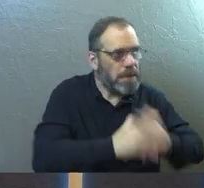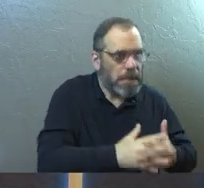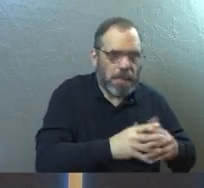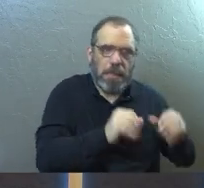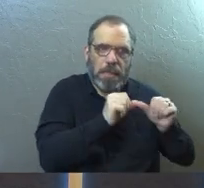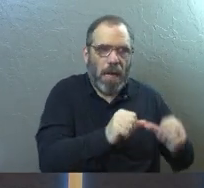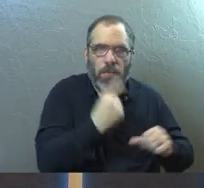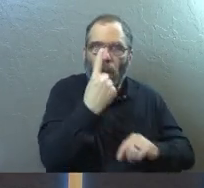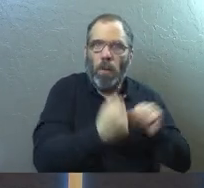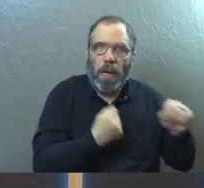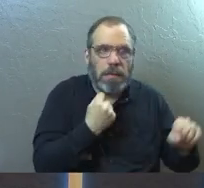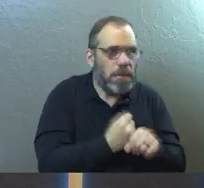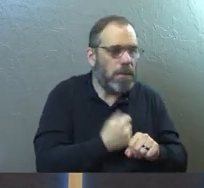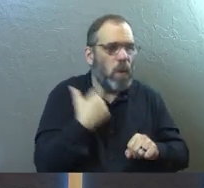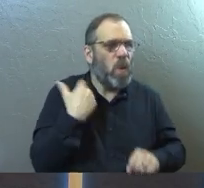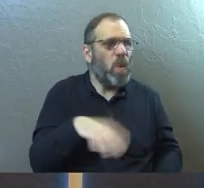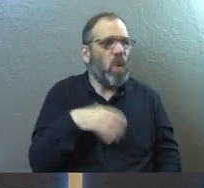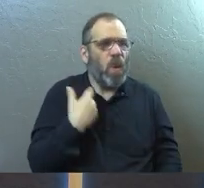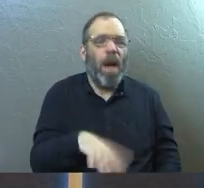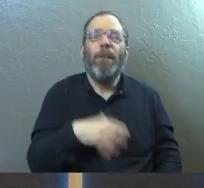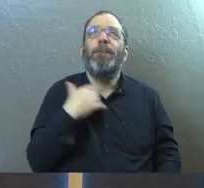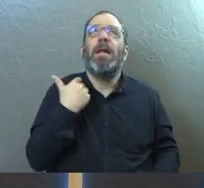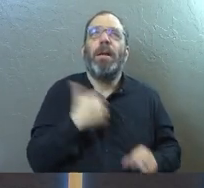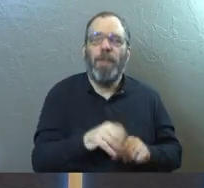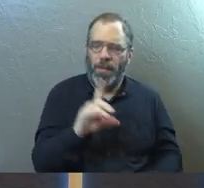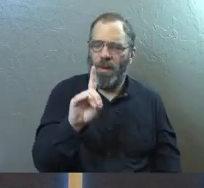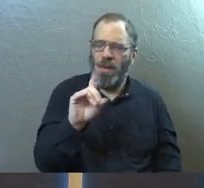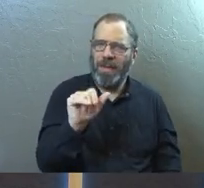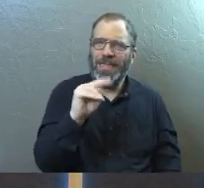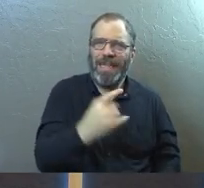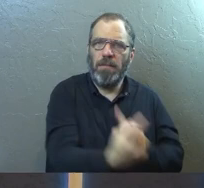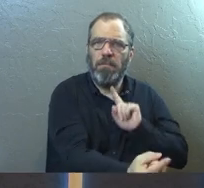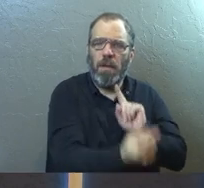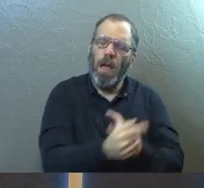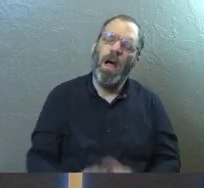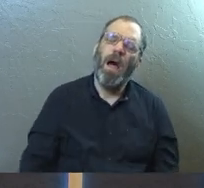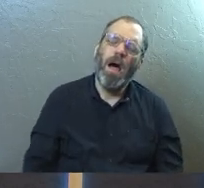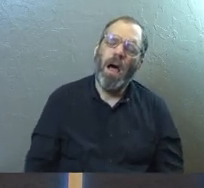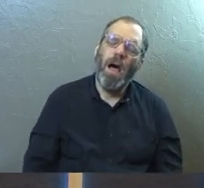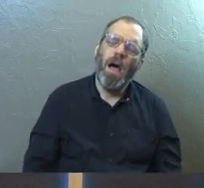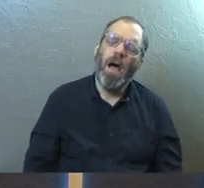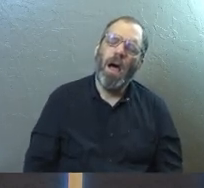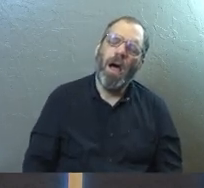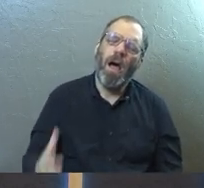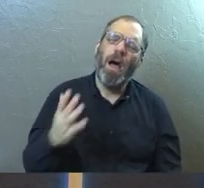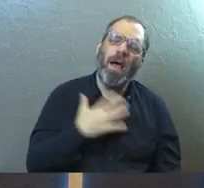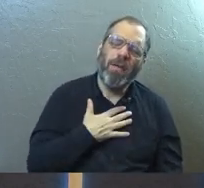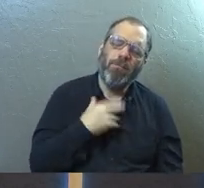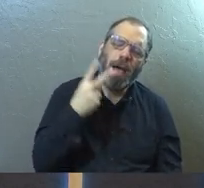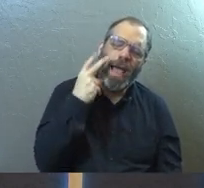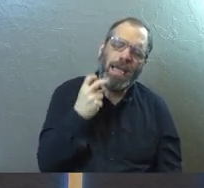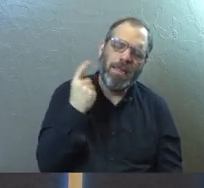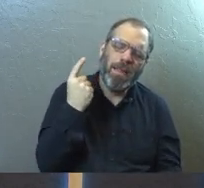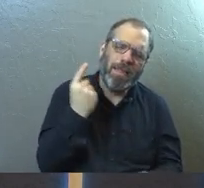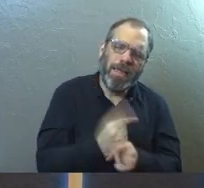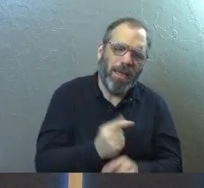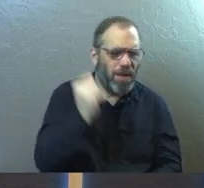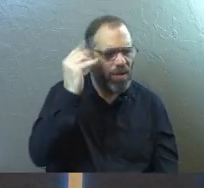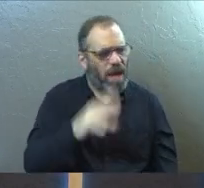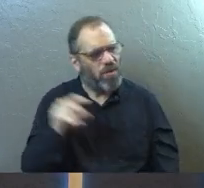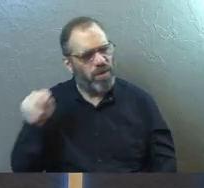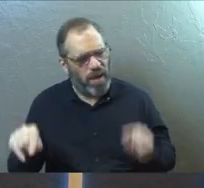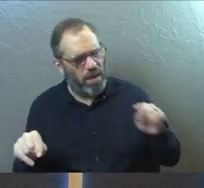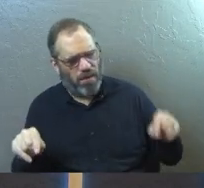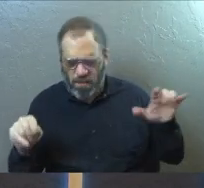It went on for like a year. But I remember Dan coming to me at one point, and he's like, you know what? If my atheism is right here, and God's